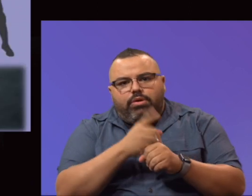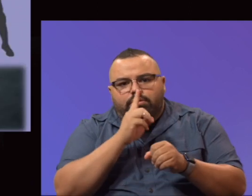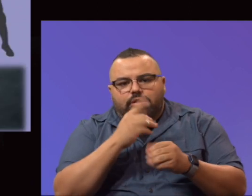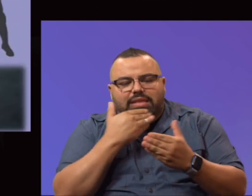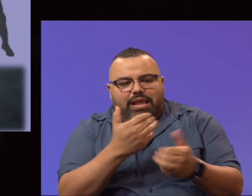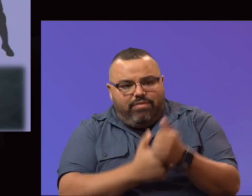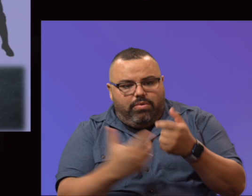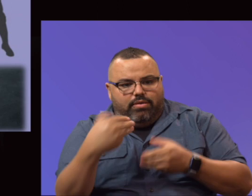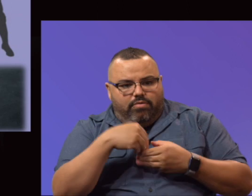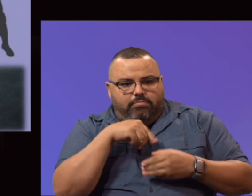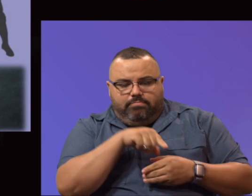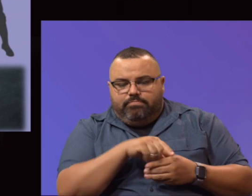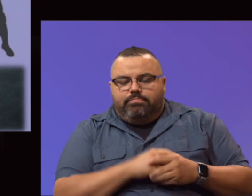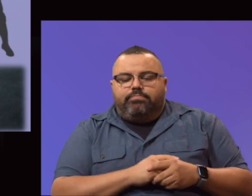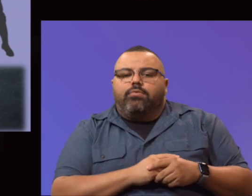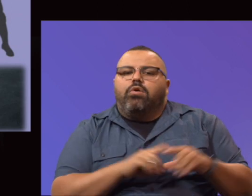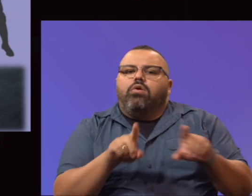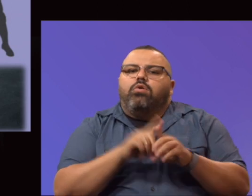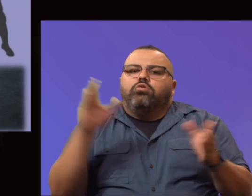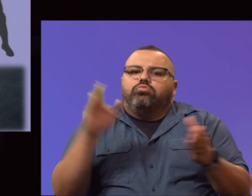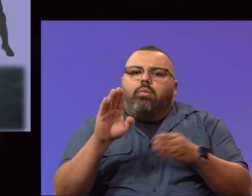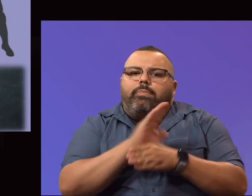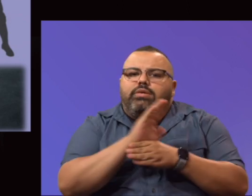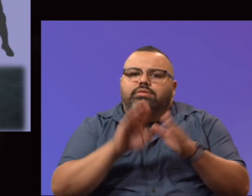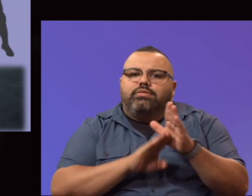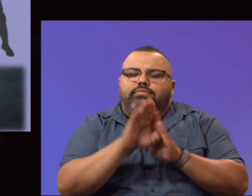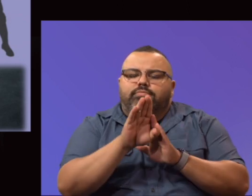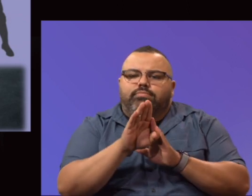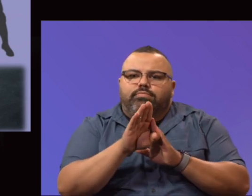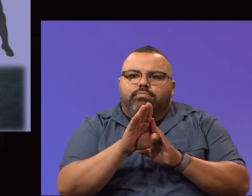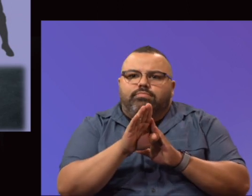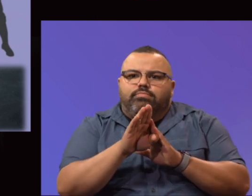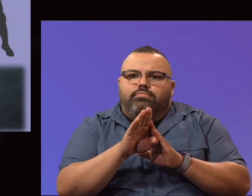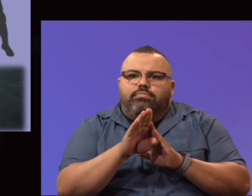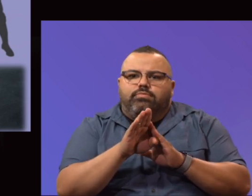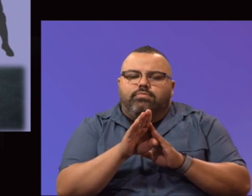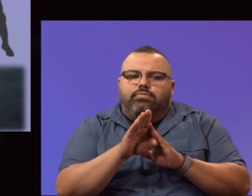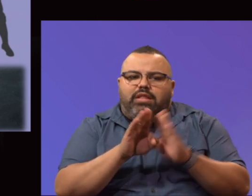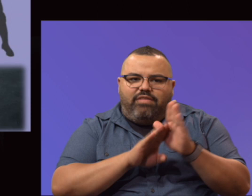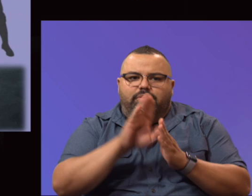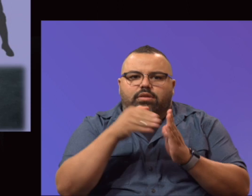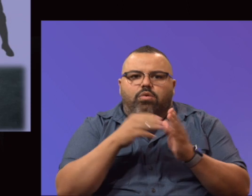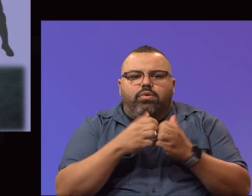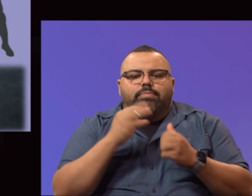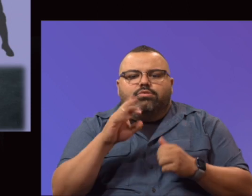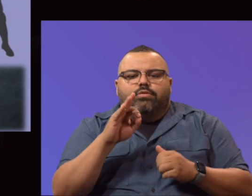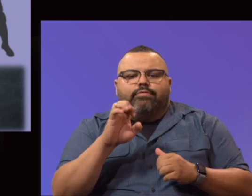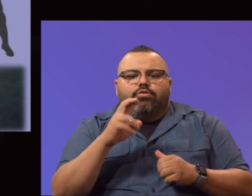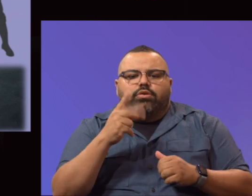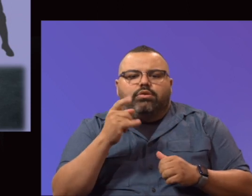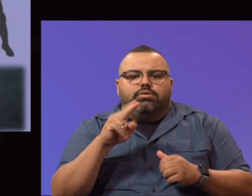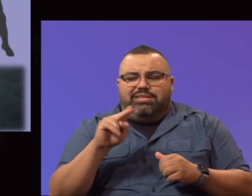involved in this area. In addition, our Small Business Development Center with Mr. Ferguson and his